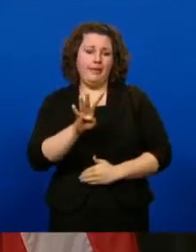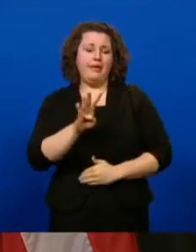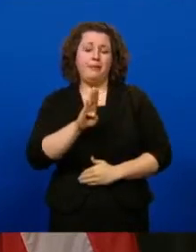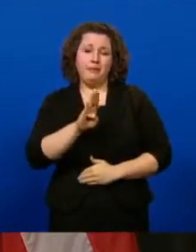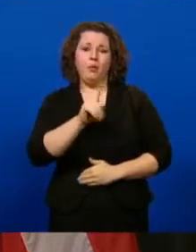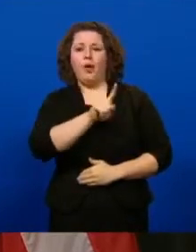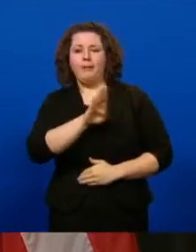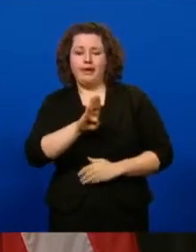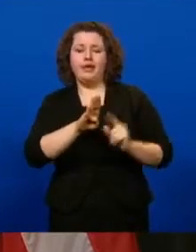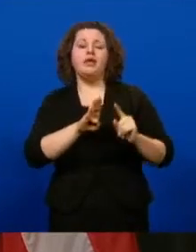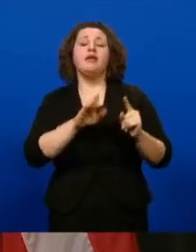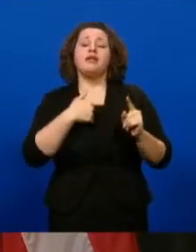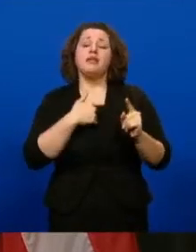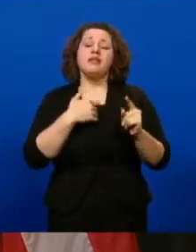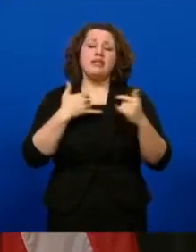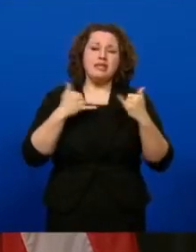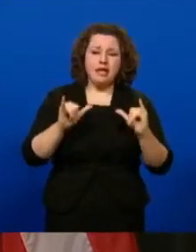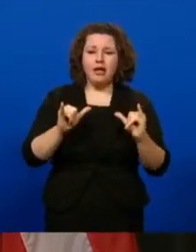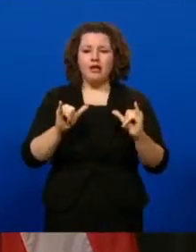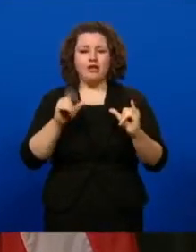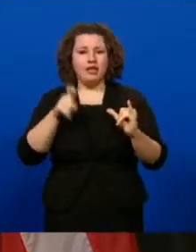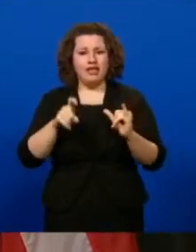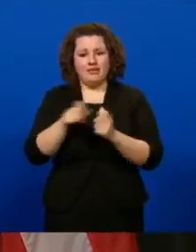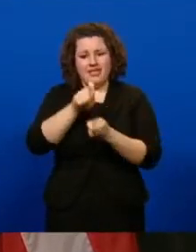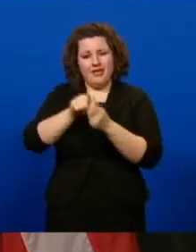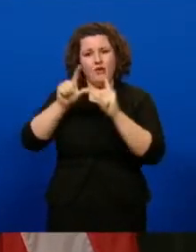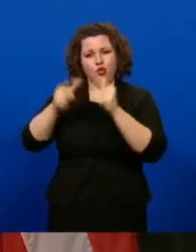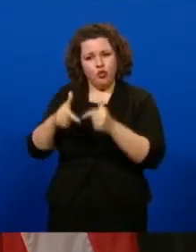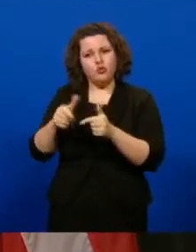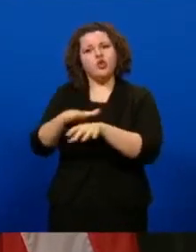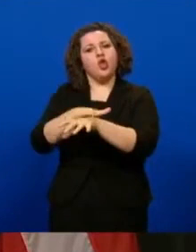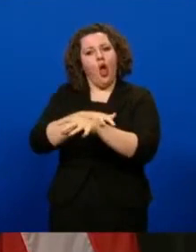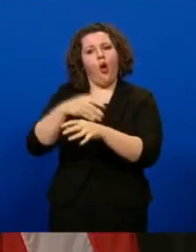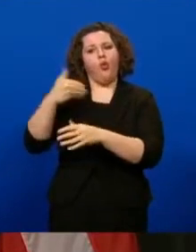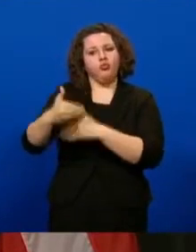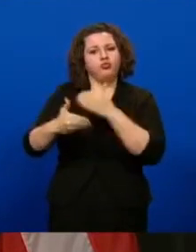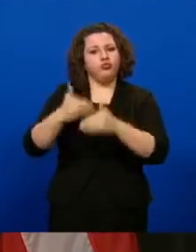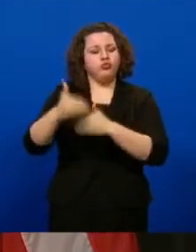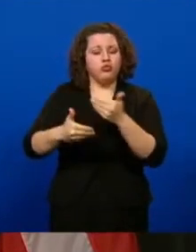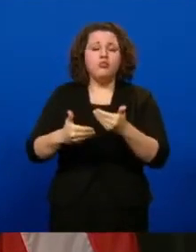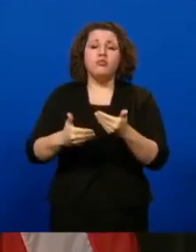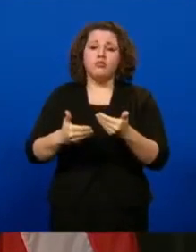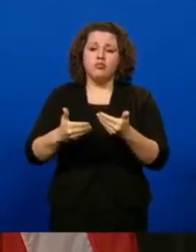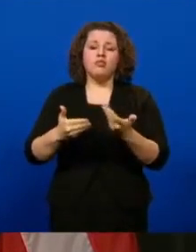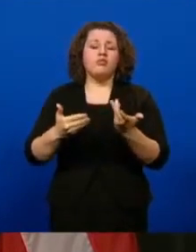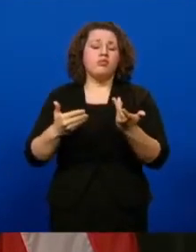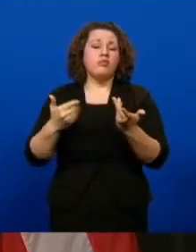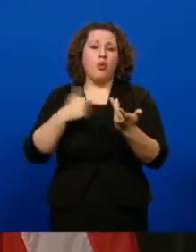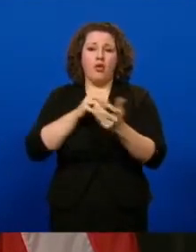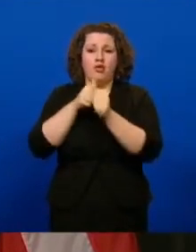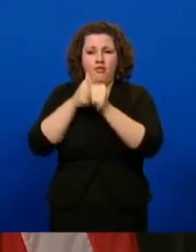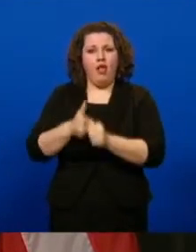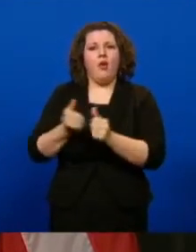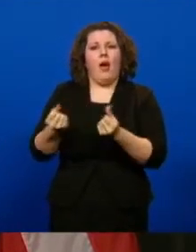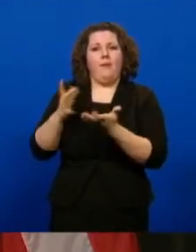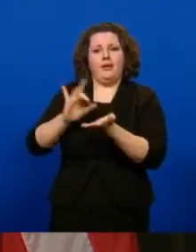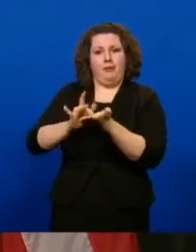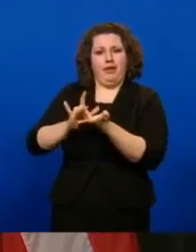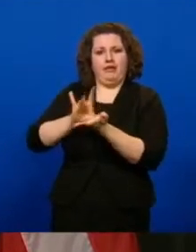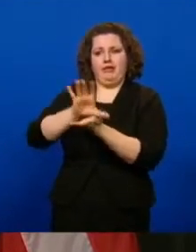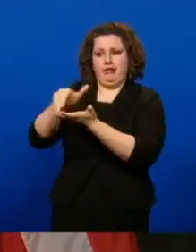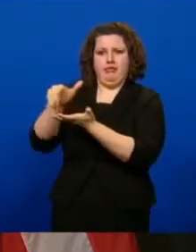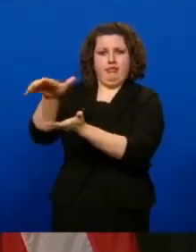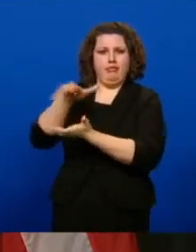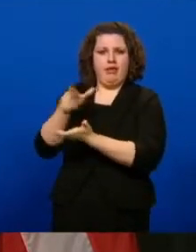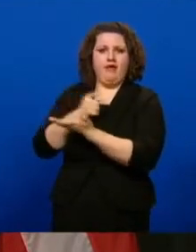necessary to phase in specific groups over time, pacing it according to the number of doses we're allocated